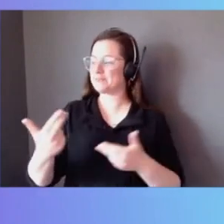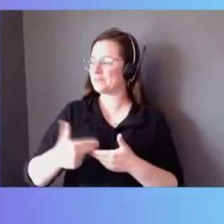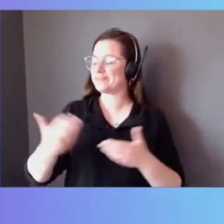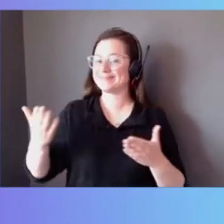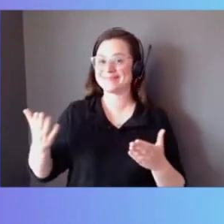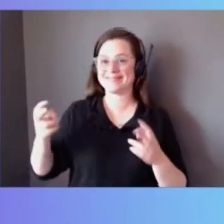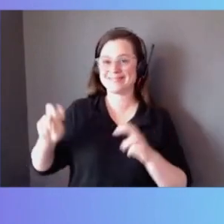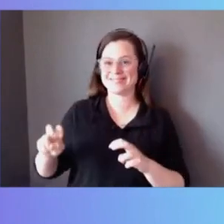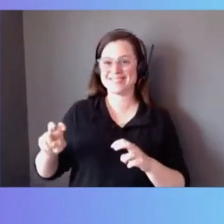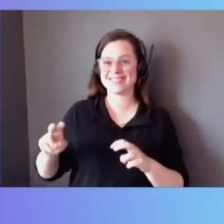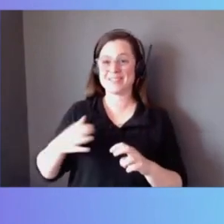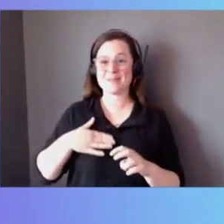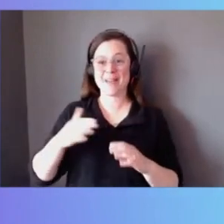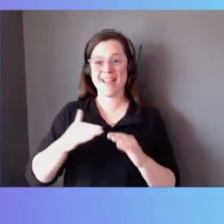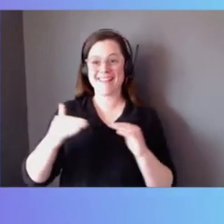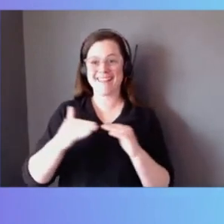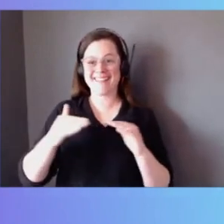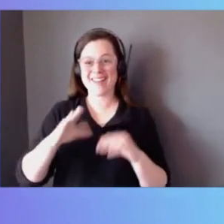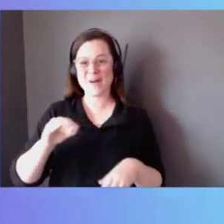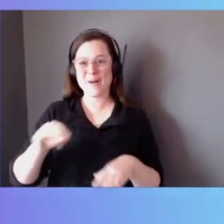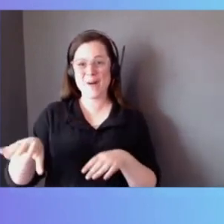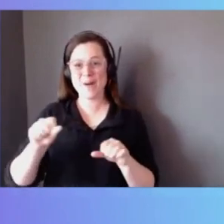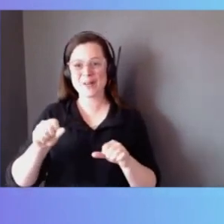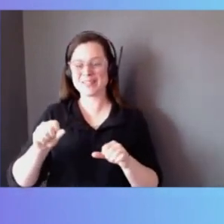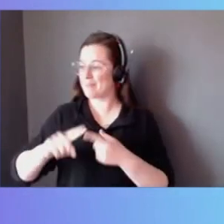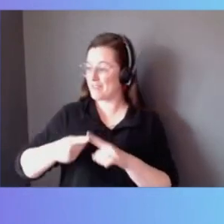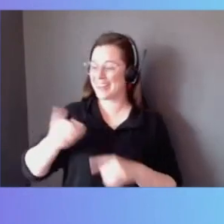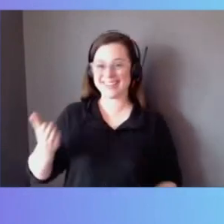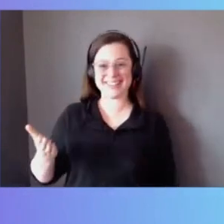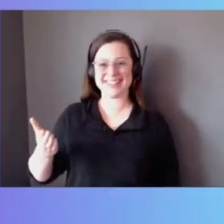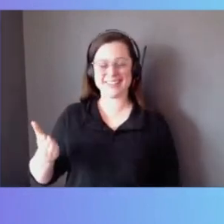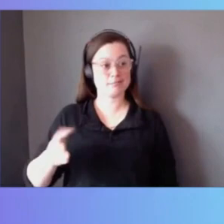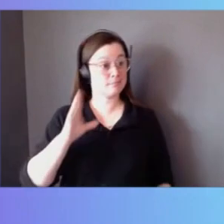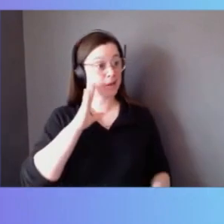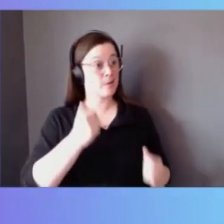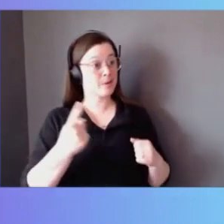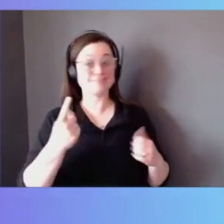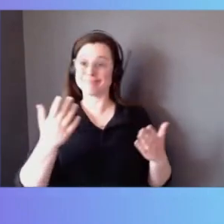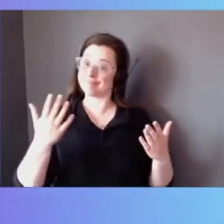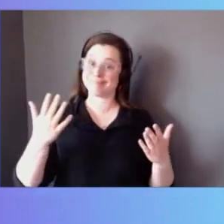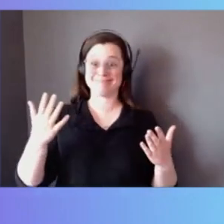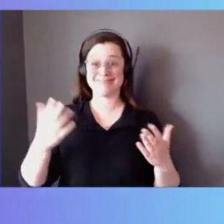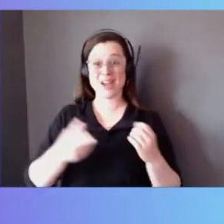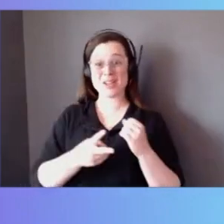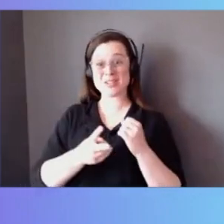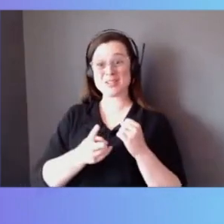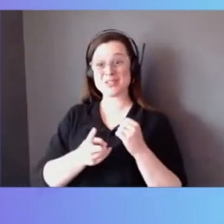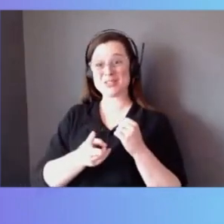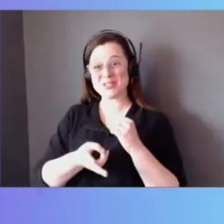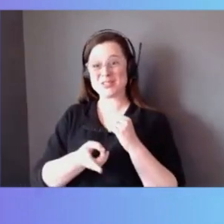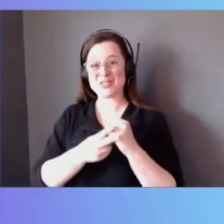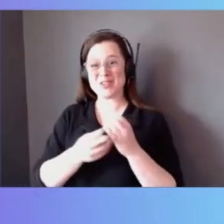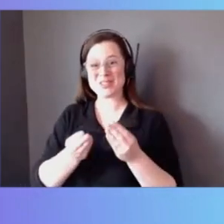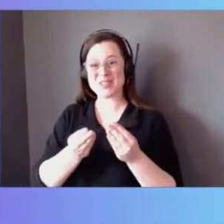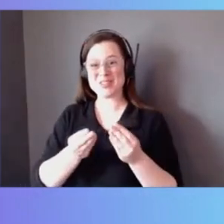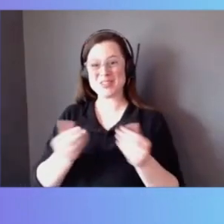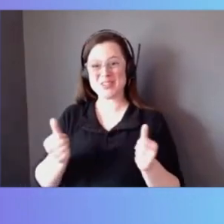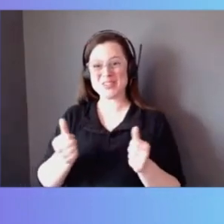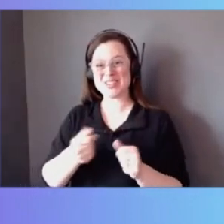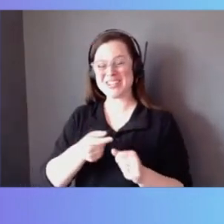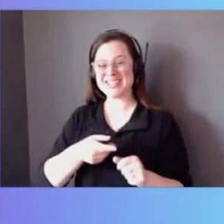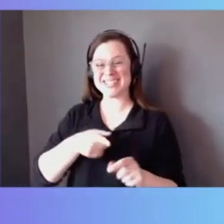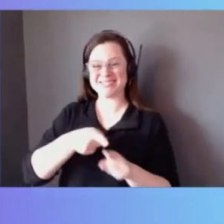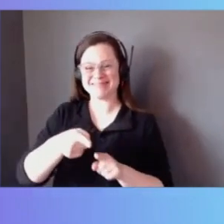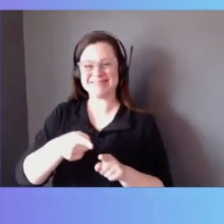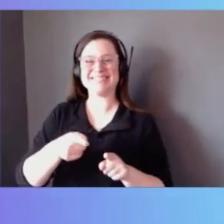co-host and good friend. Hey guys, Anthony Fiori, Storage Specialist Solutions Architect, and we're here today with a